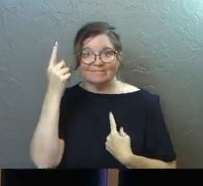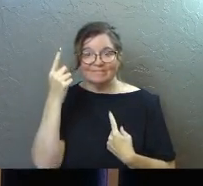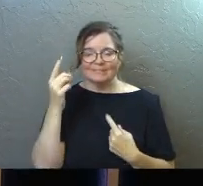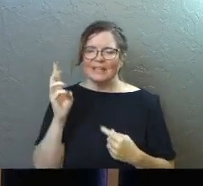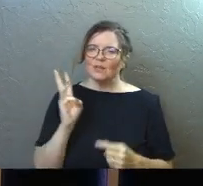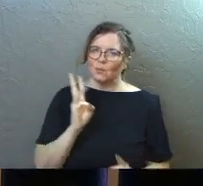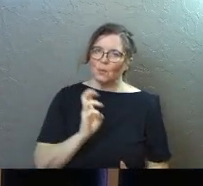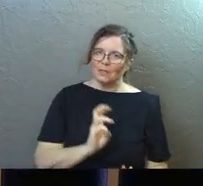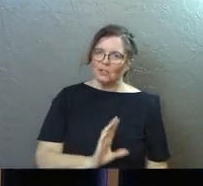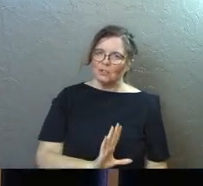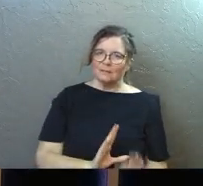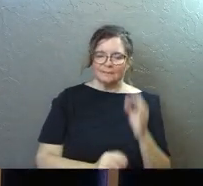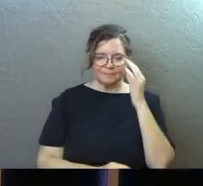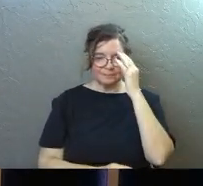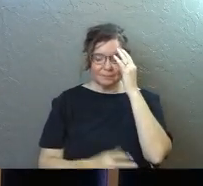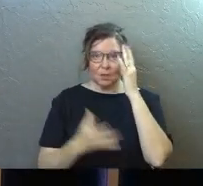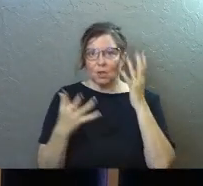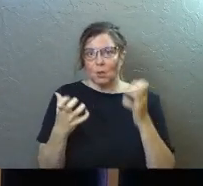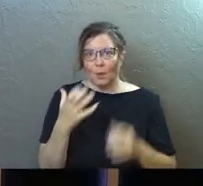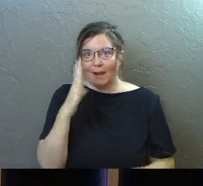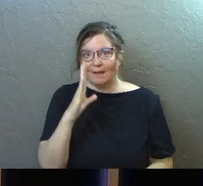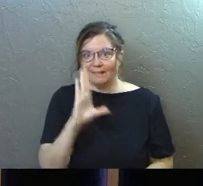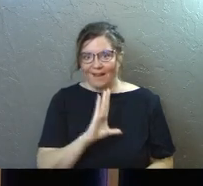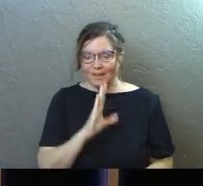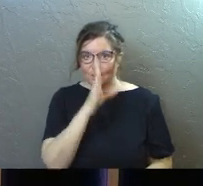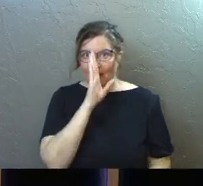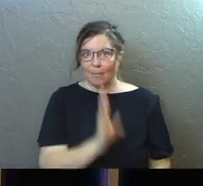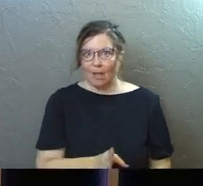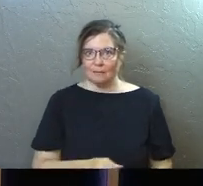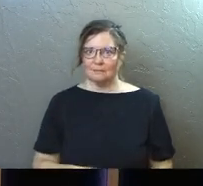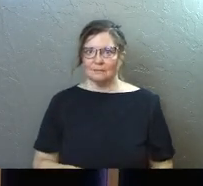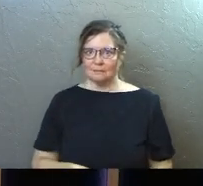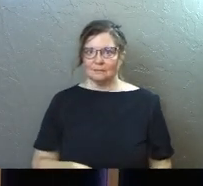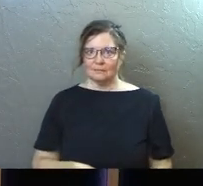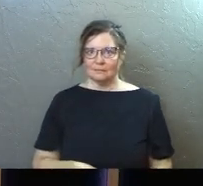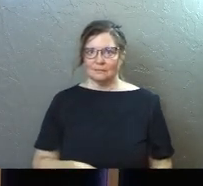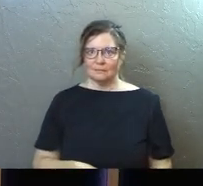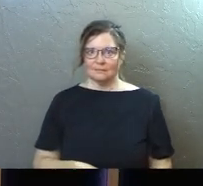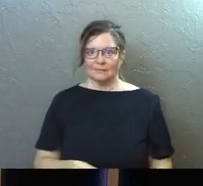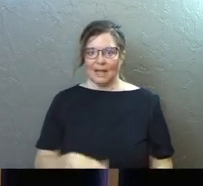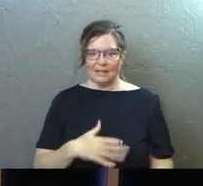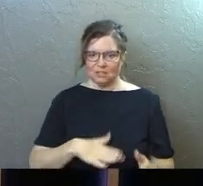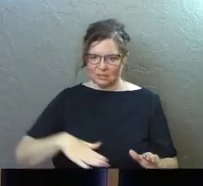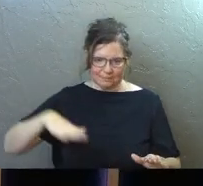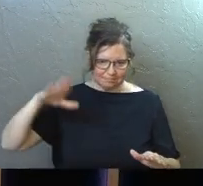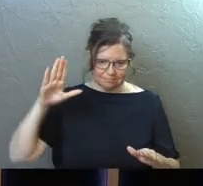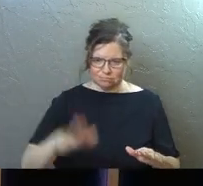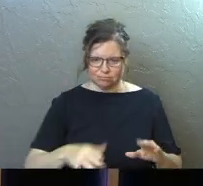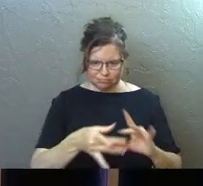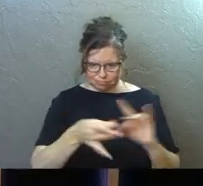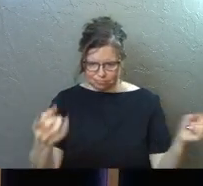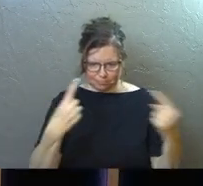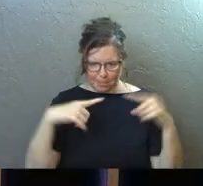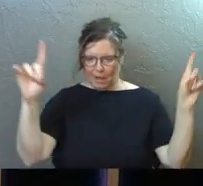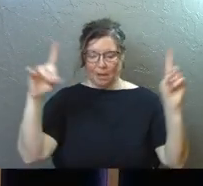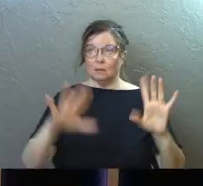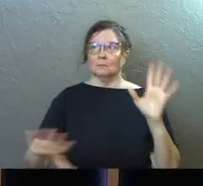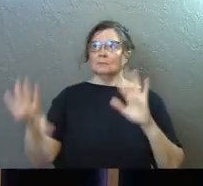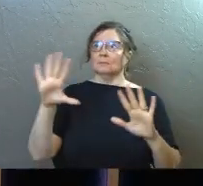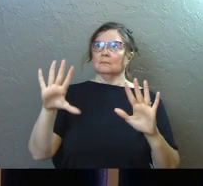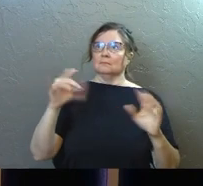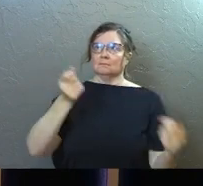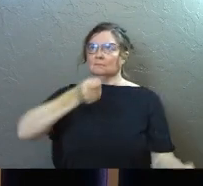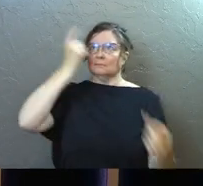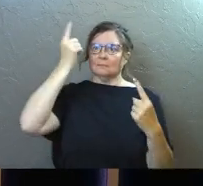It's weird. We want God to just be blunt about it. We just want him to slap his big old God foot down in front of us and say, here it